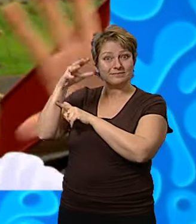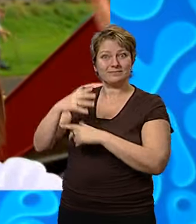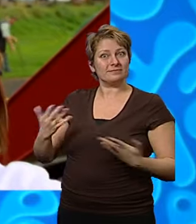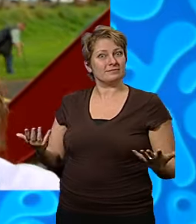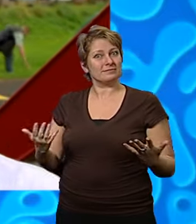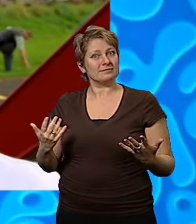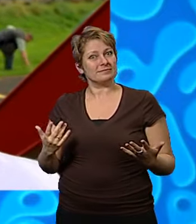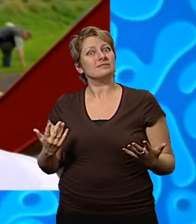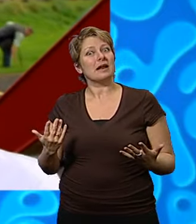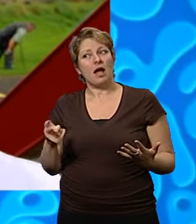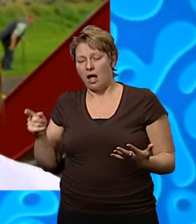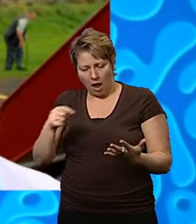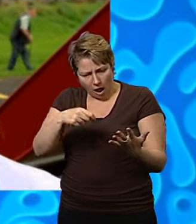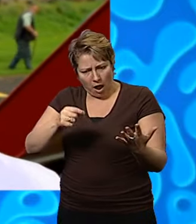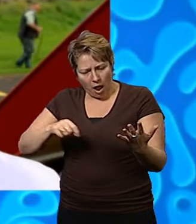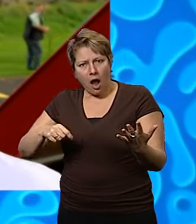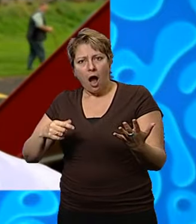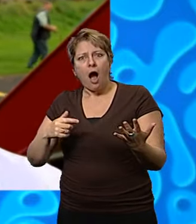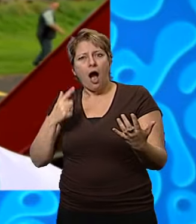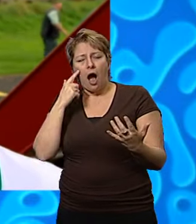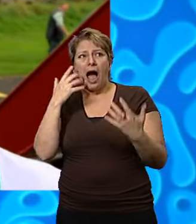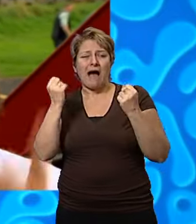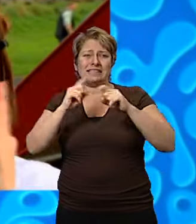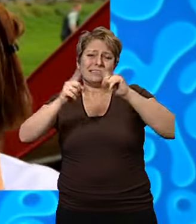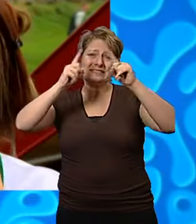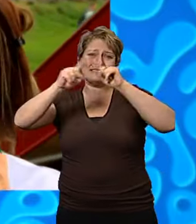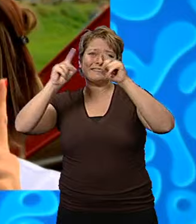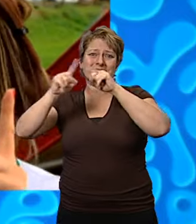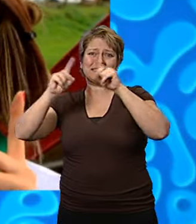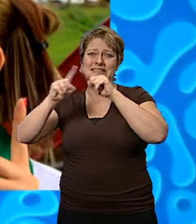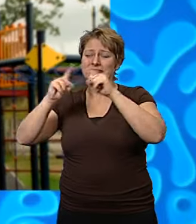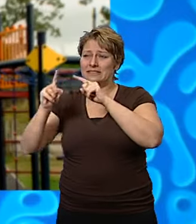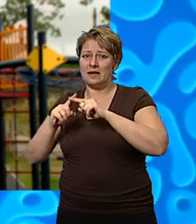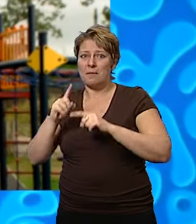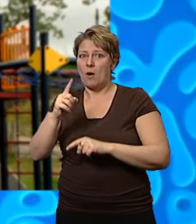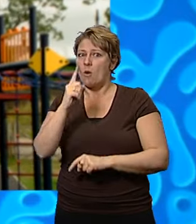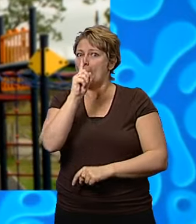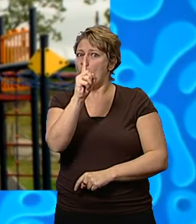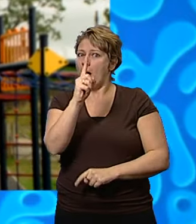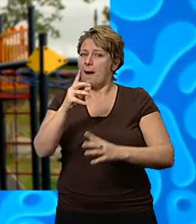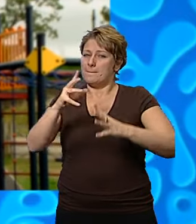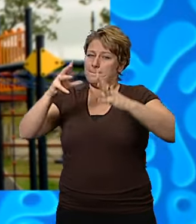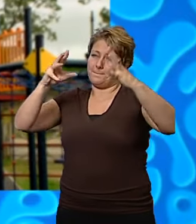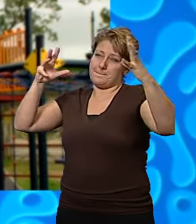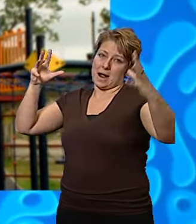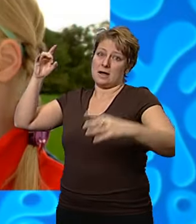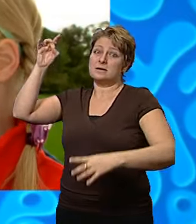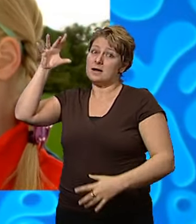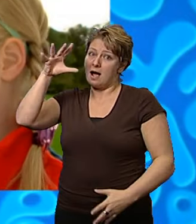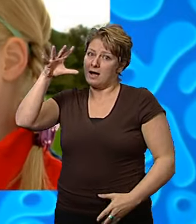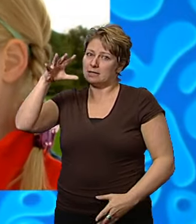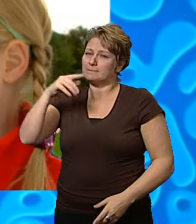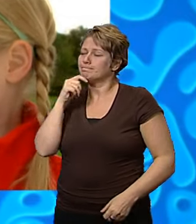loads of different things in the sky to see, but only one big star. So I think we need to do another